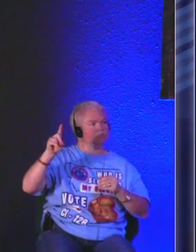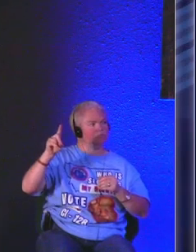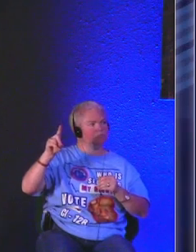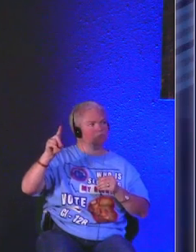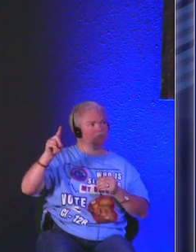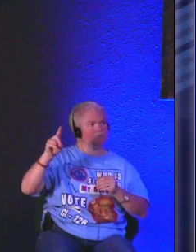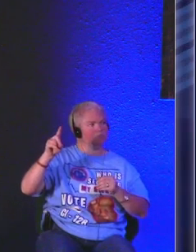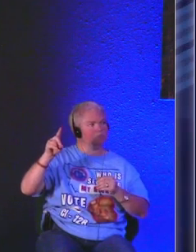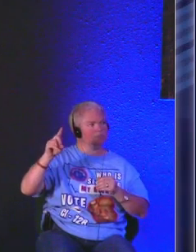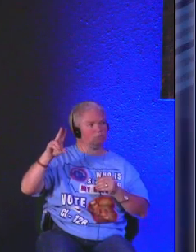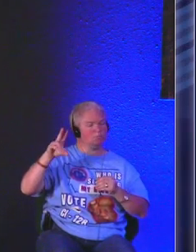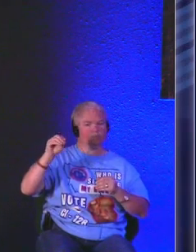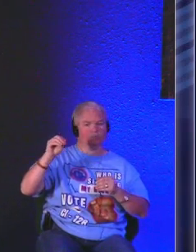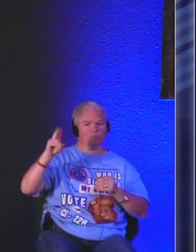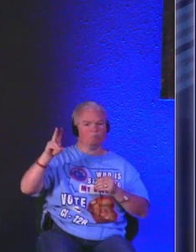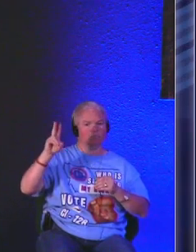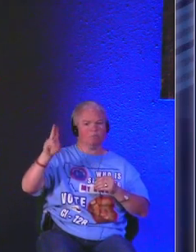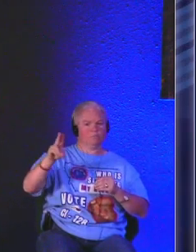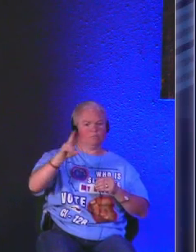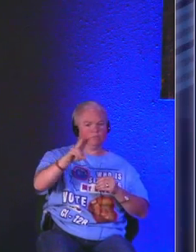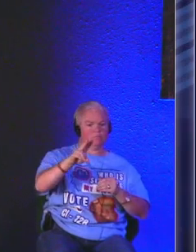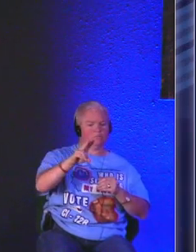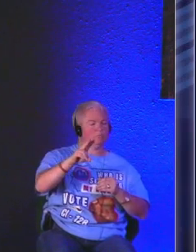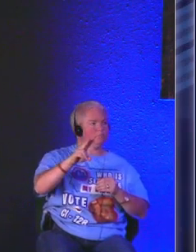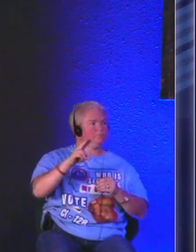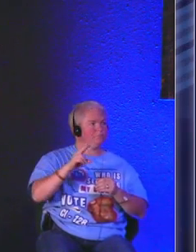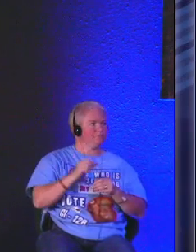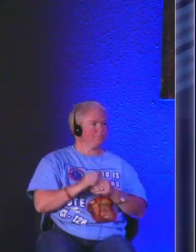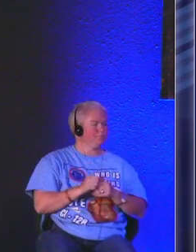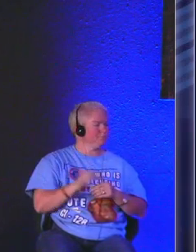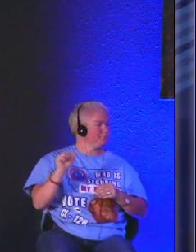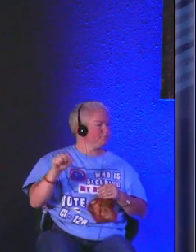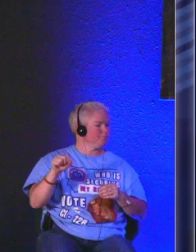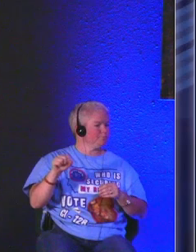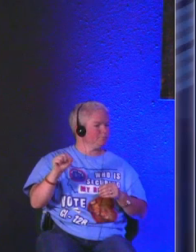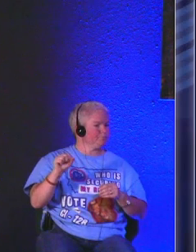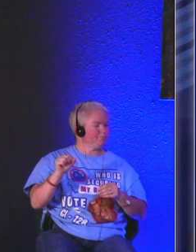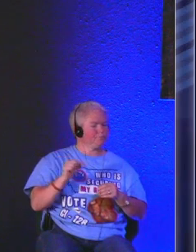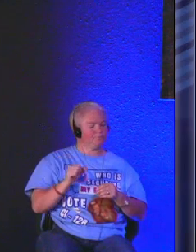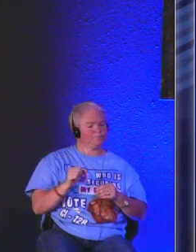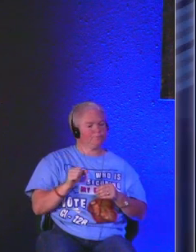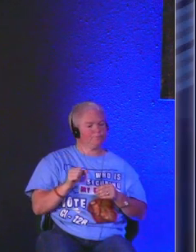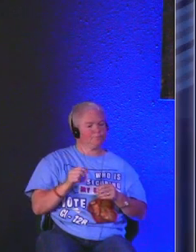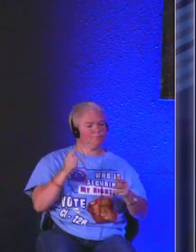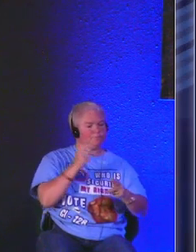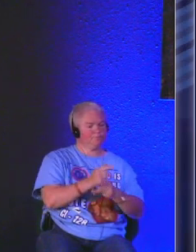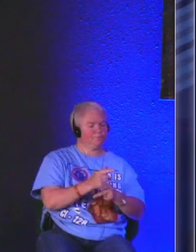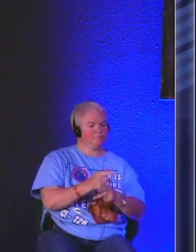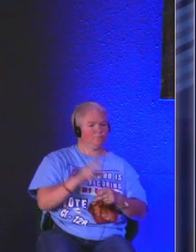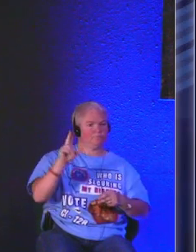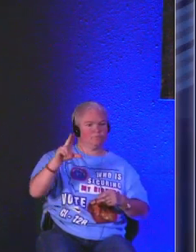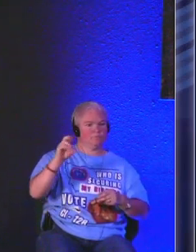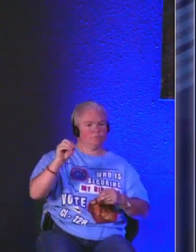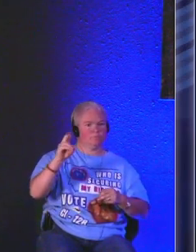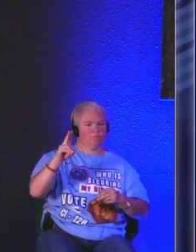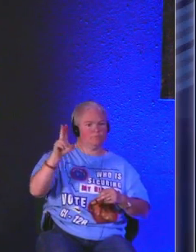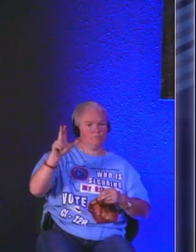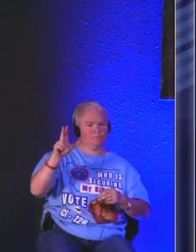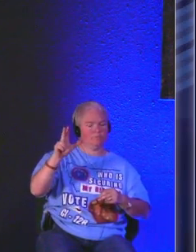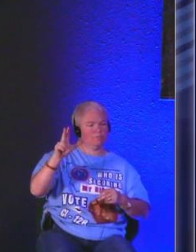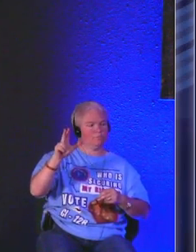we just got to get to 2022 eh just kind of kept sliding 23